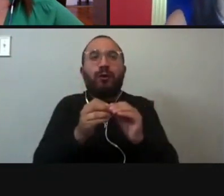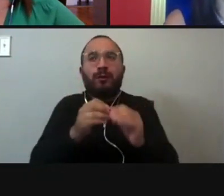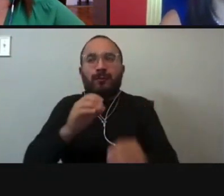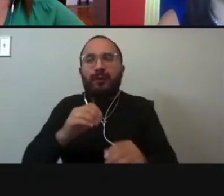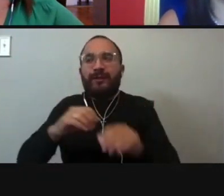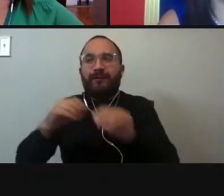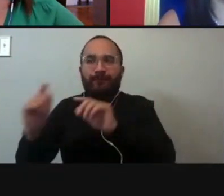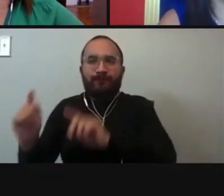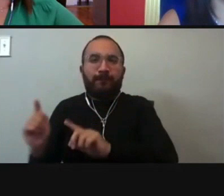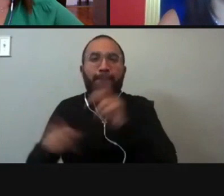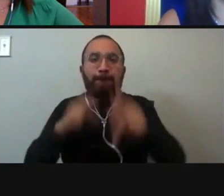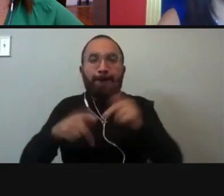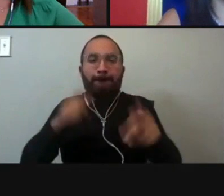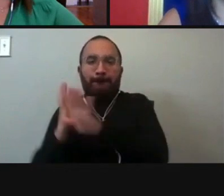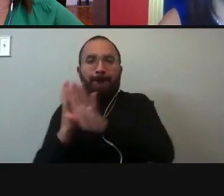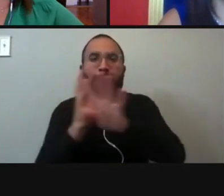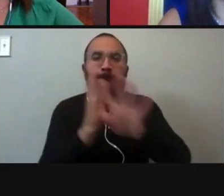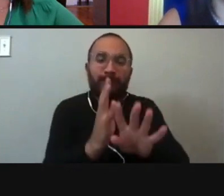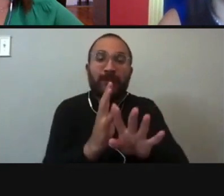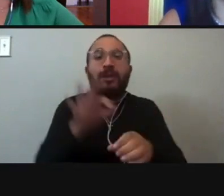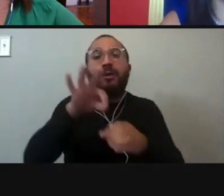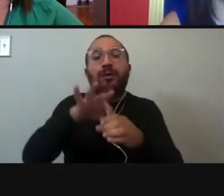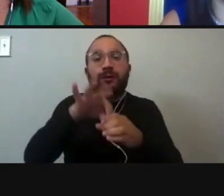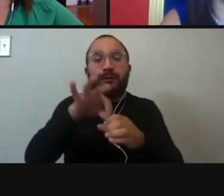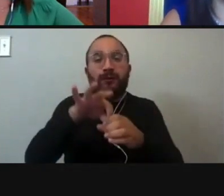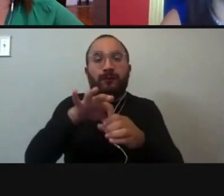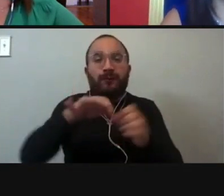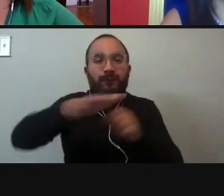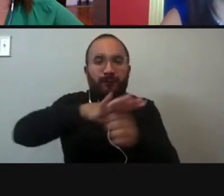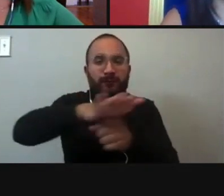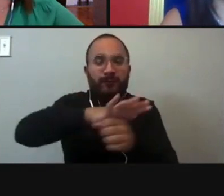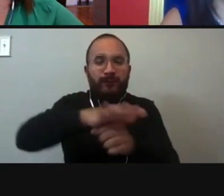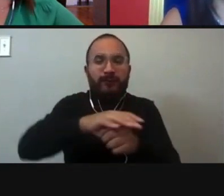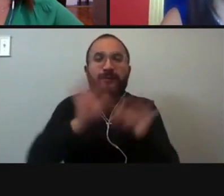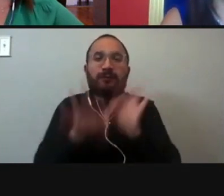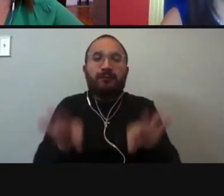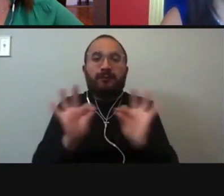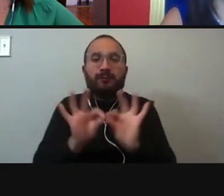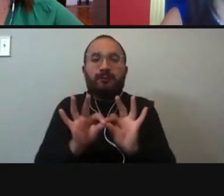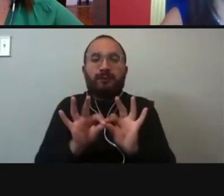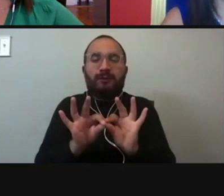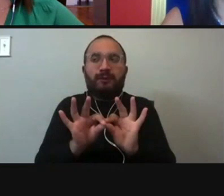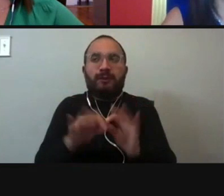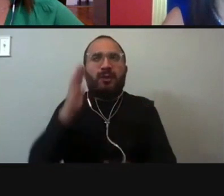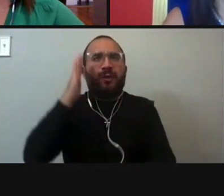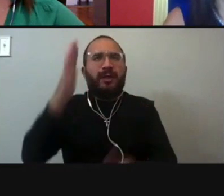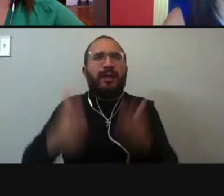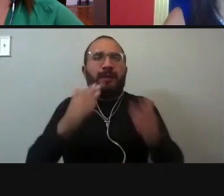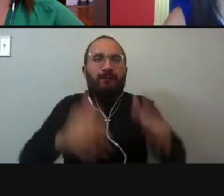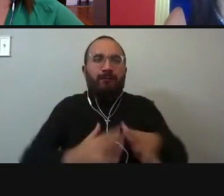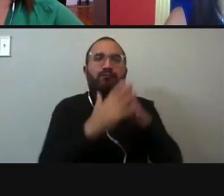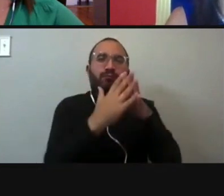hours because, you know, every time we put, um, some sort of, you know, all of these things are, are potential barriers to people voting